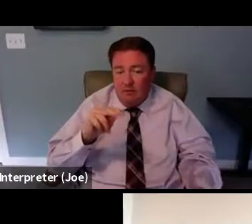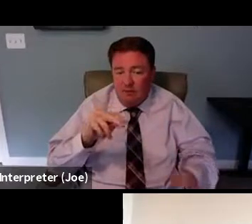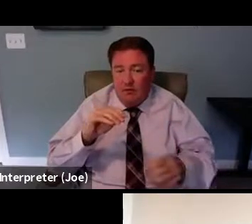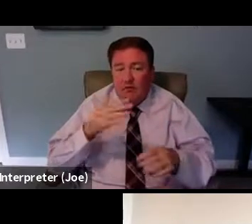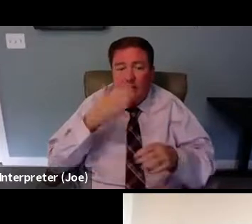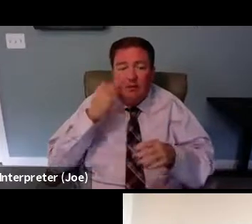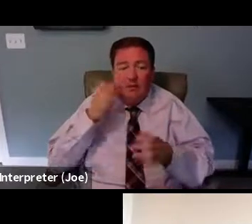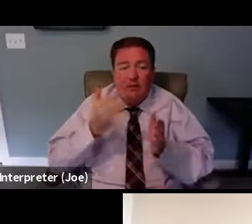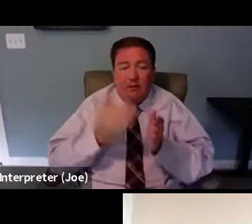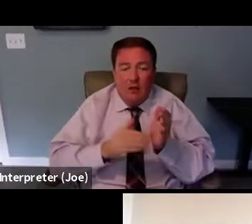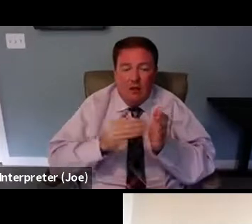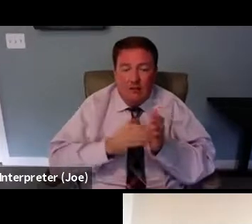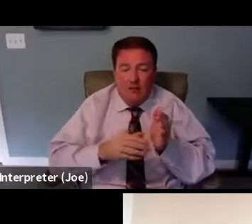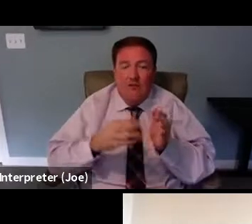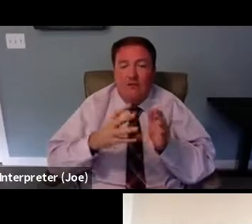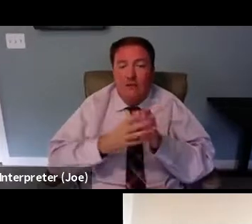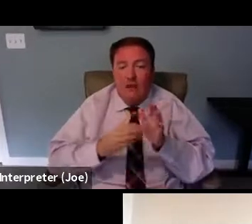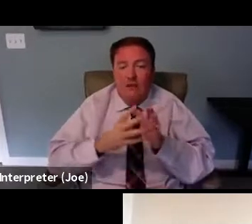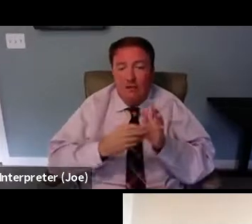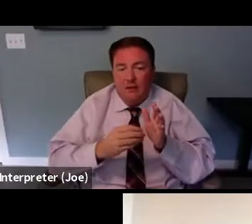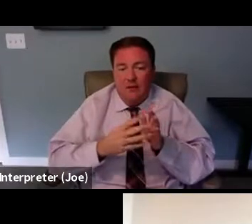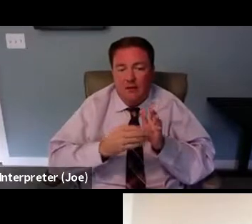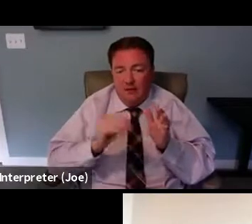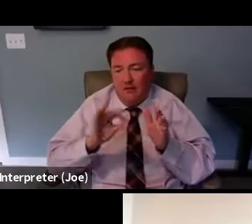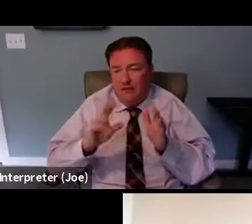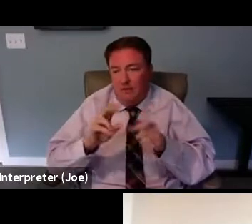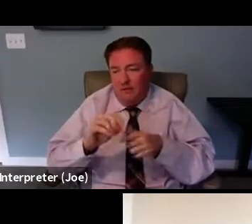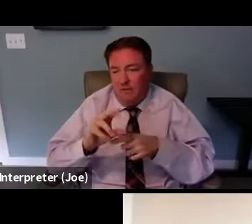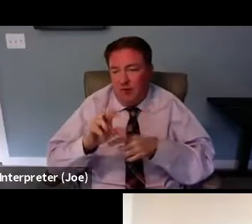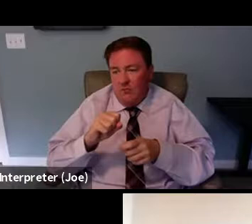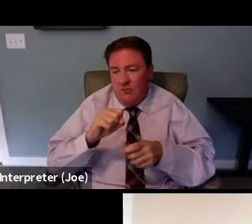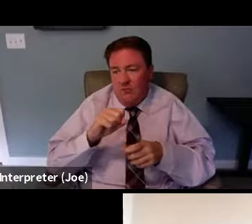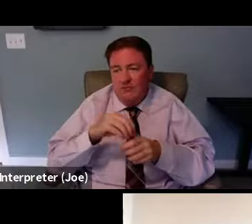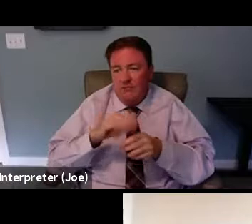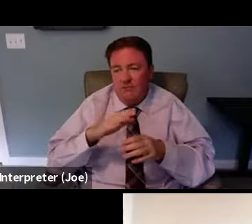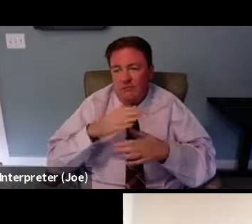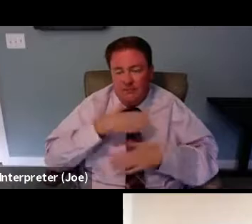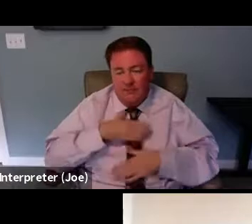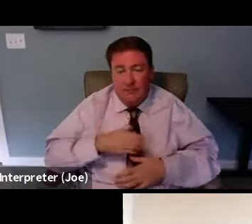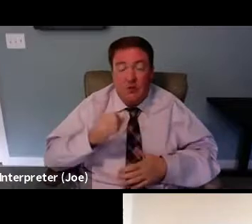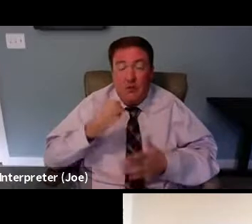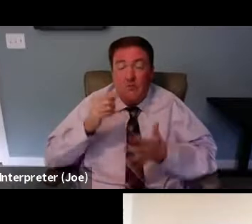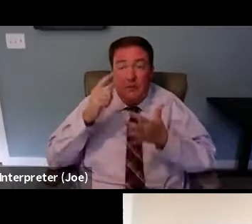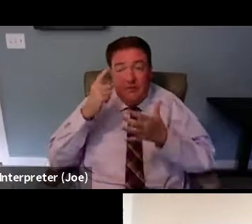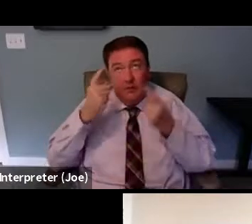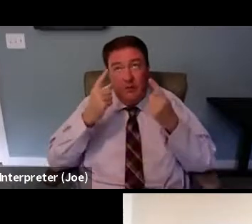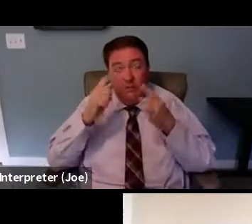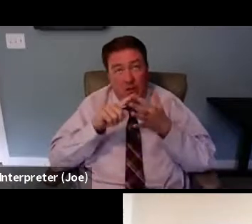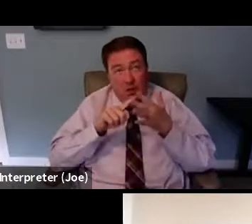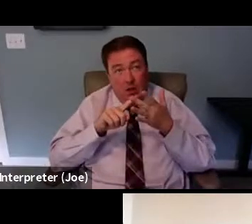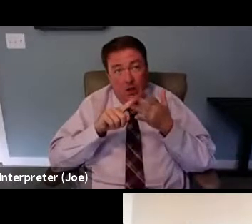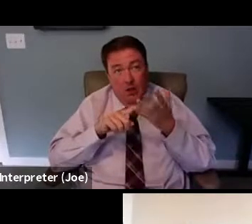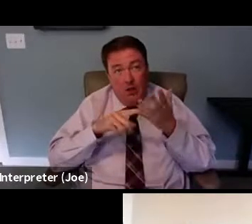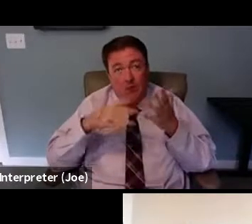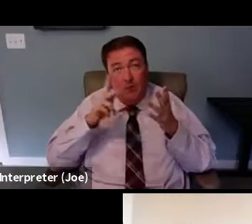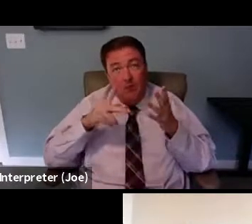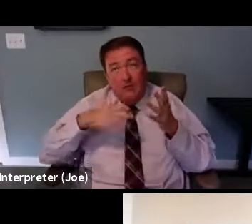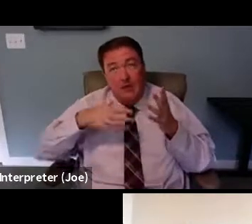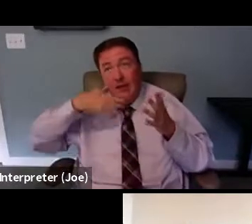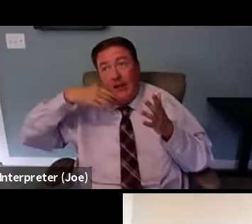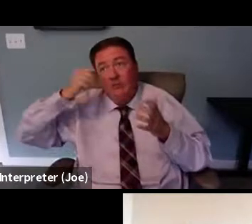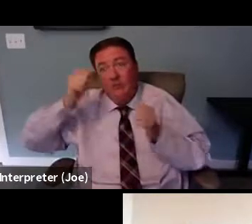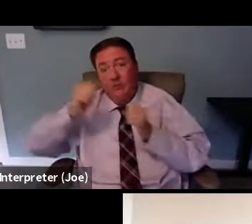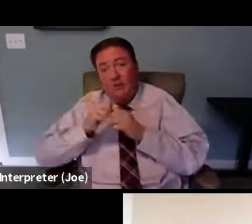replication of the virus in the reservoir. So all those components made the person aging with HIV